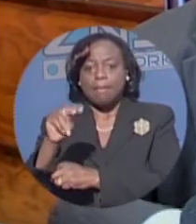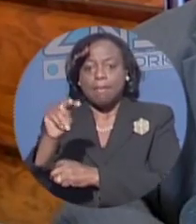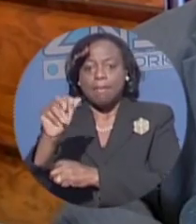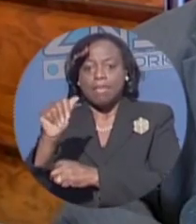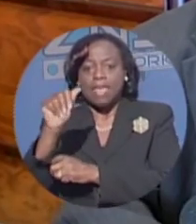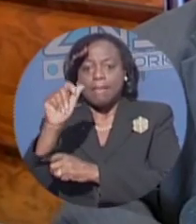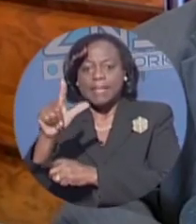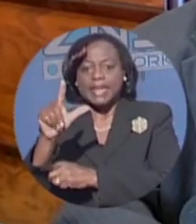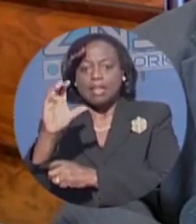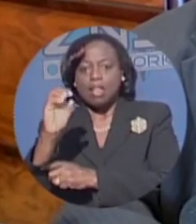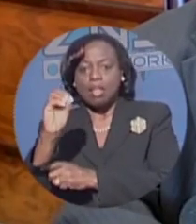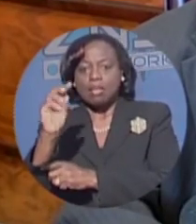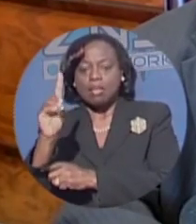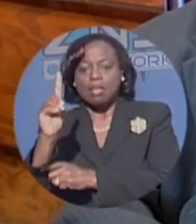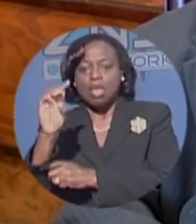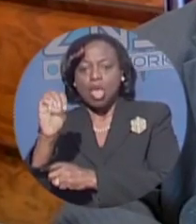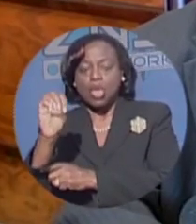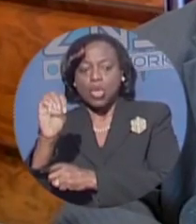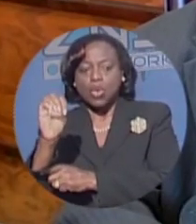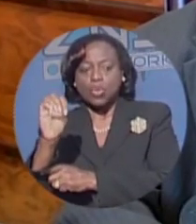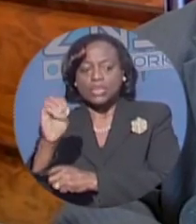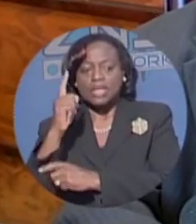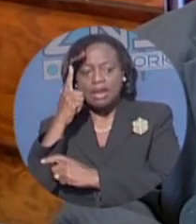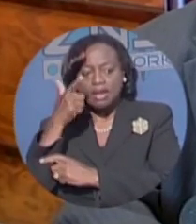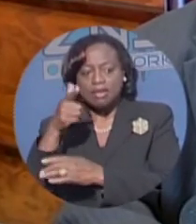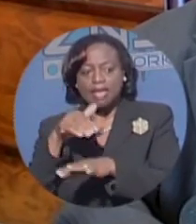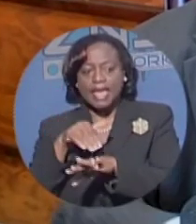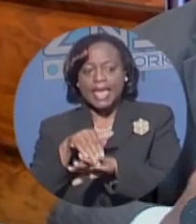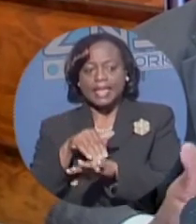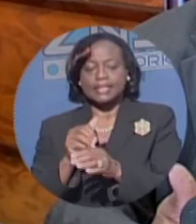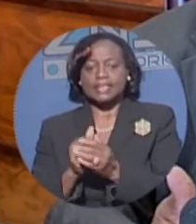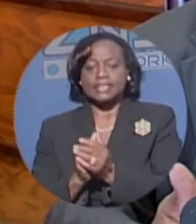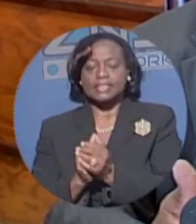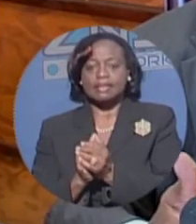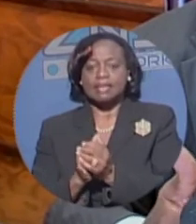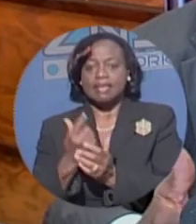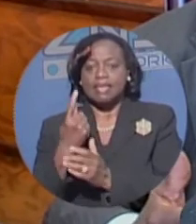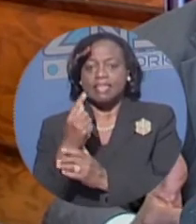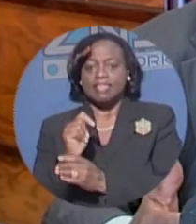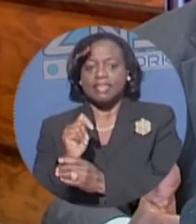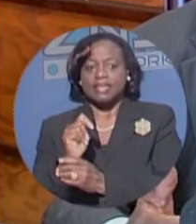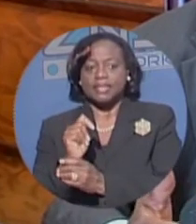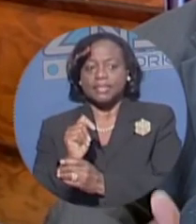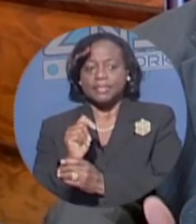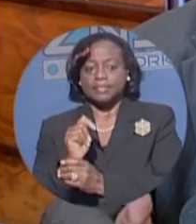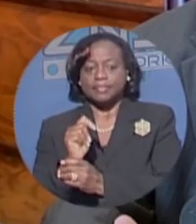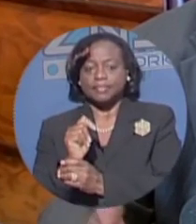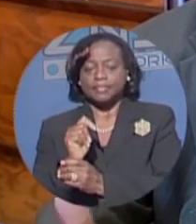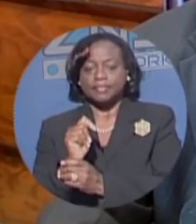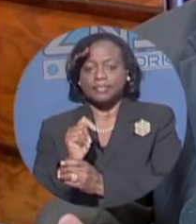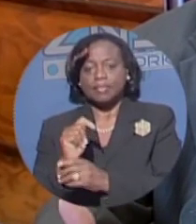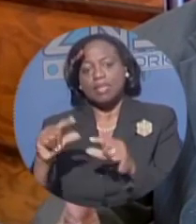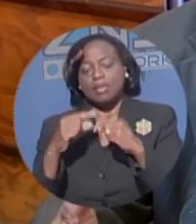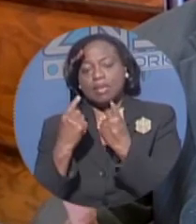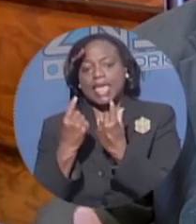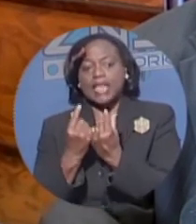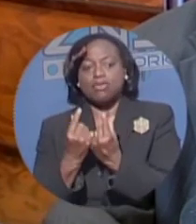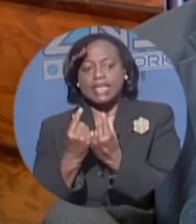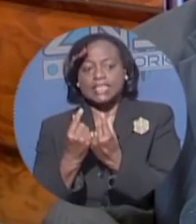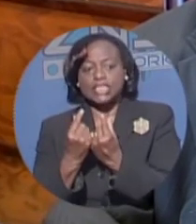We're going to look at the categorization